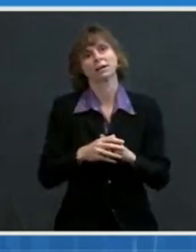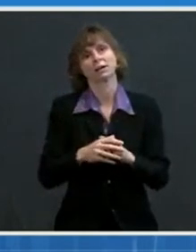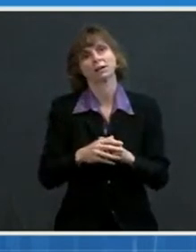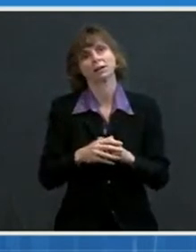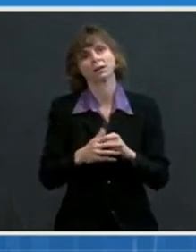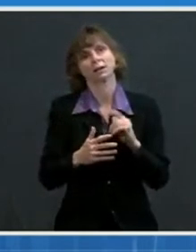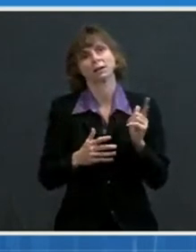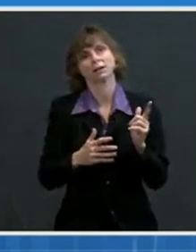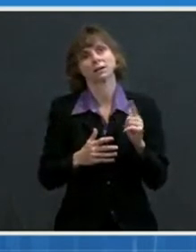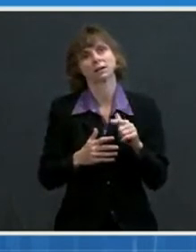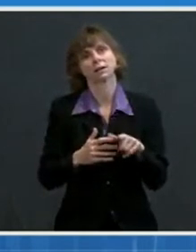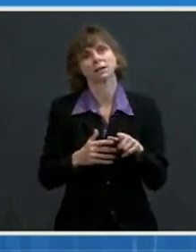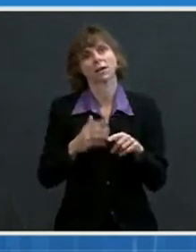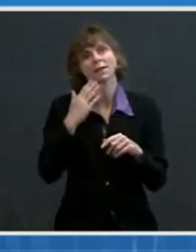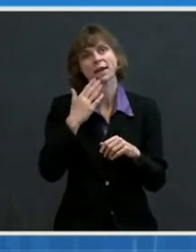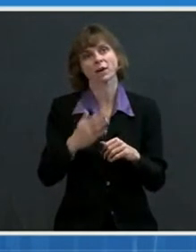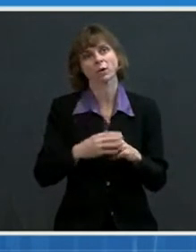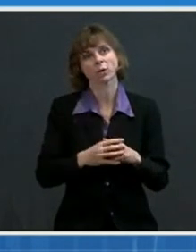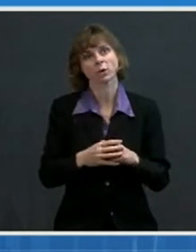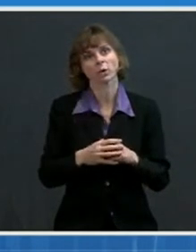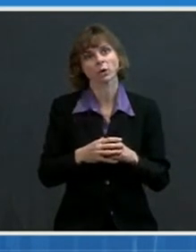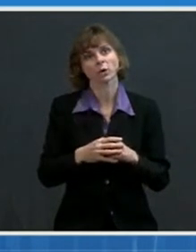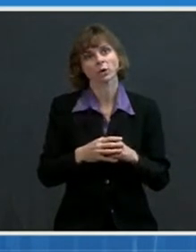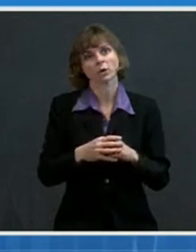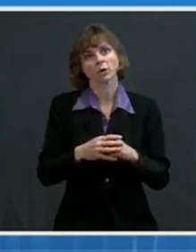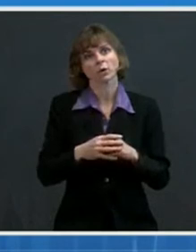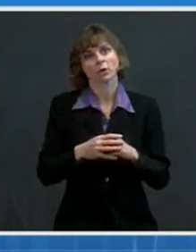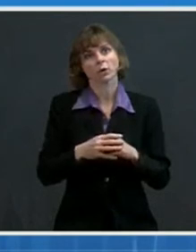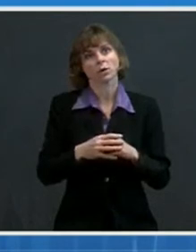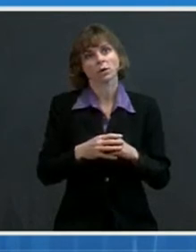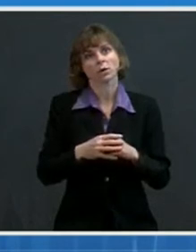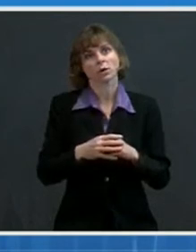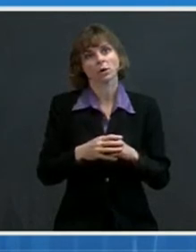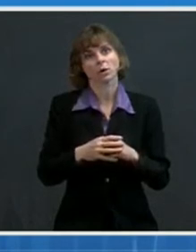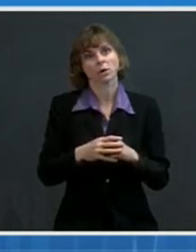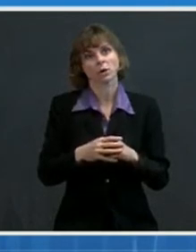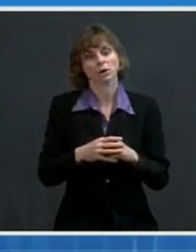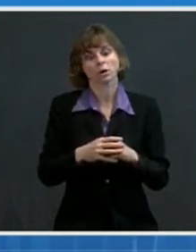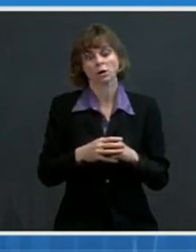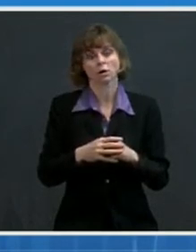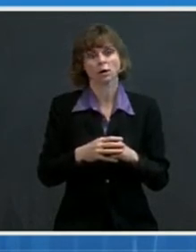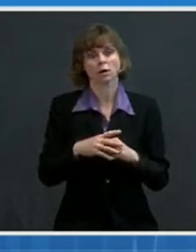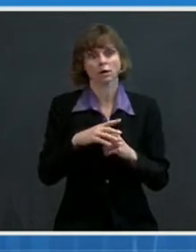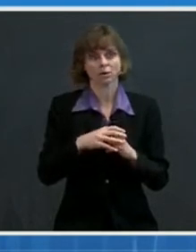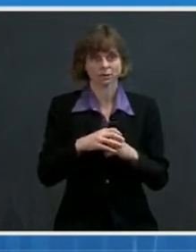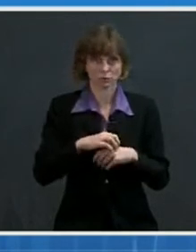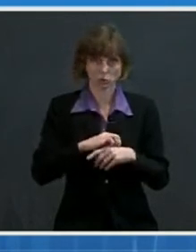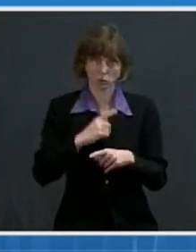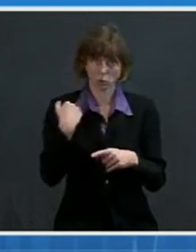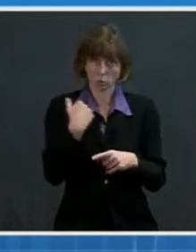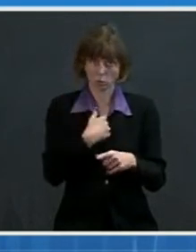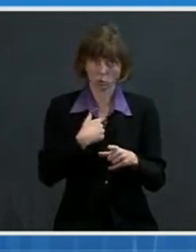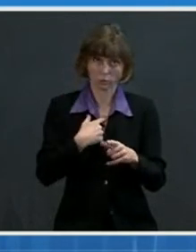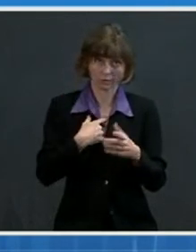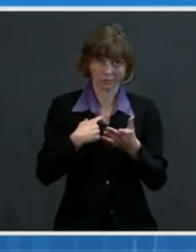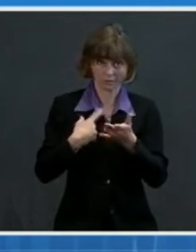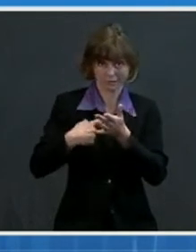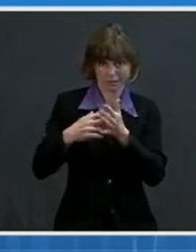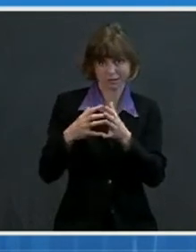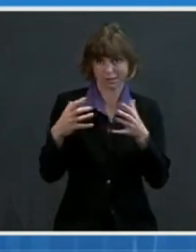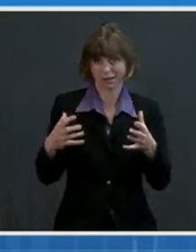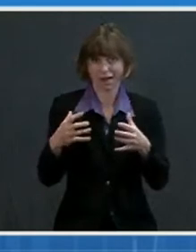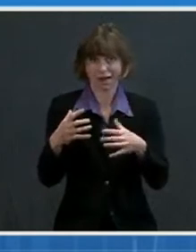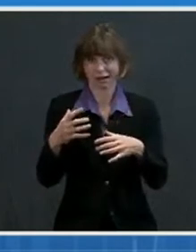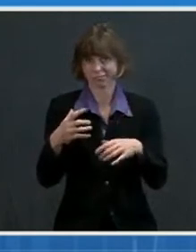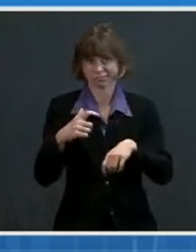Thank you. So we covered a lot of ground in our report apps. Before I turn for questions, I just want to maybe briefly summarize a few